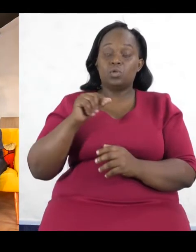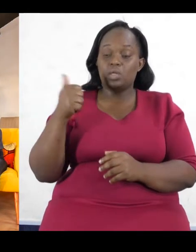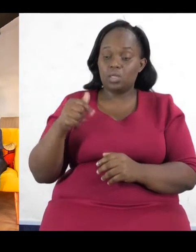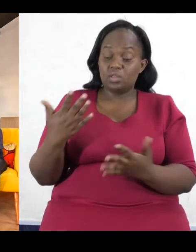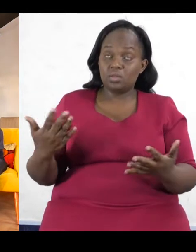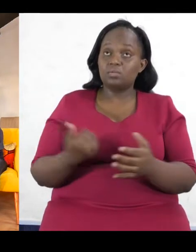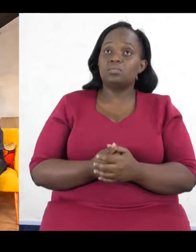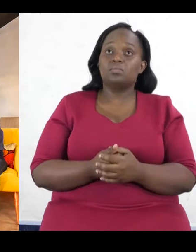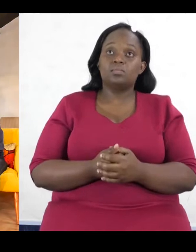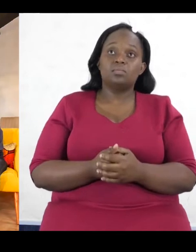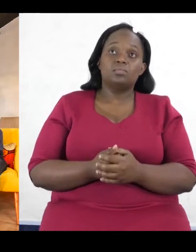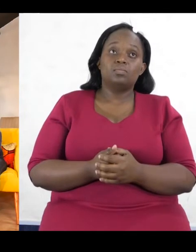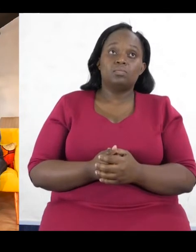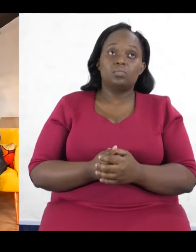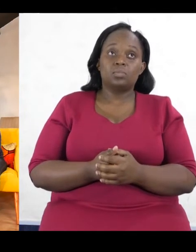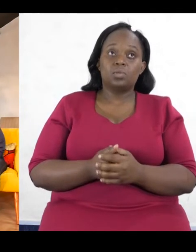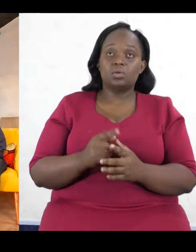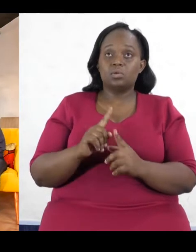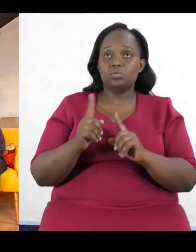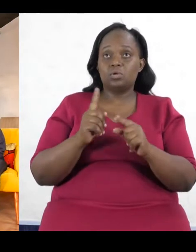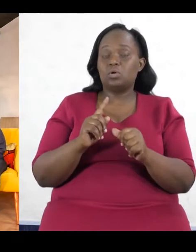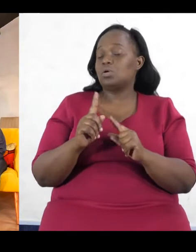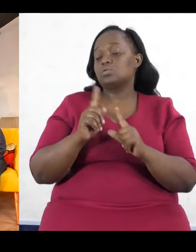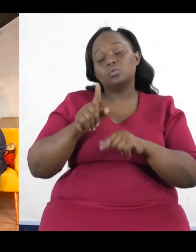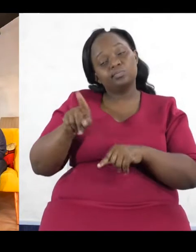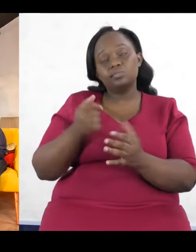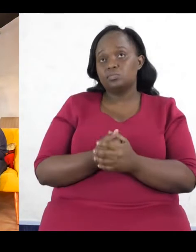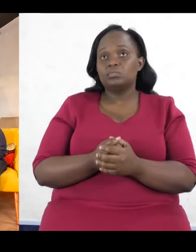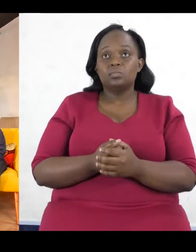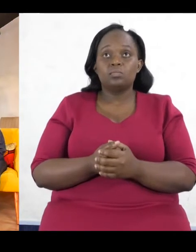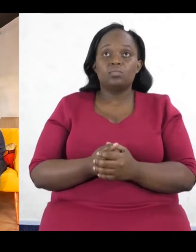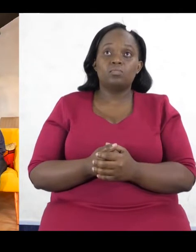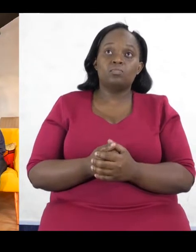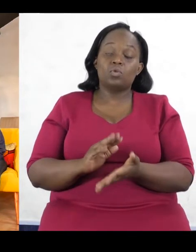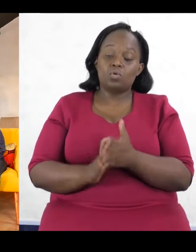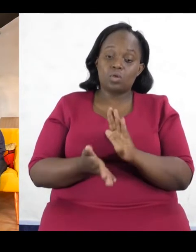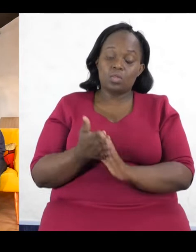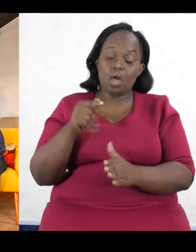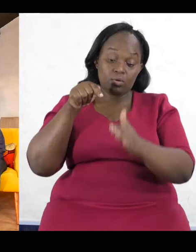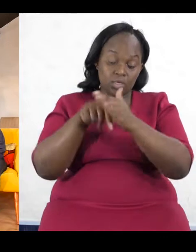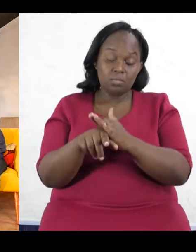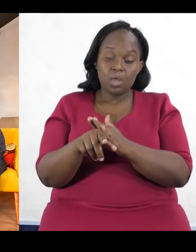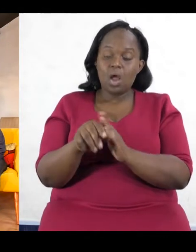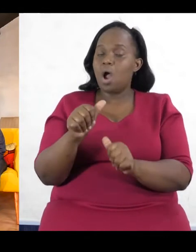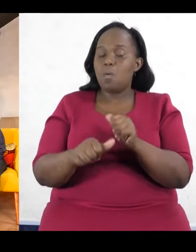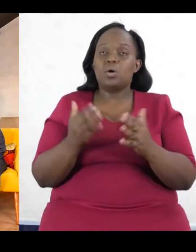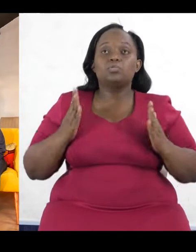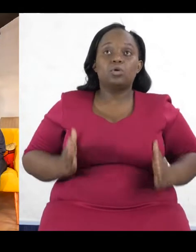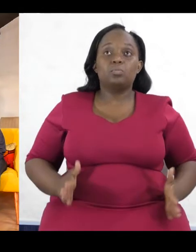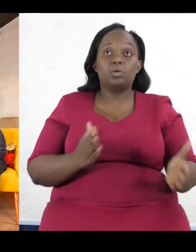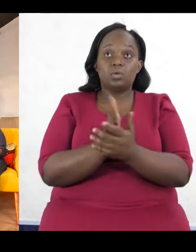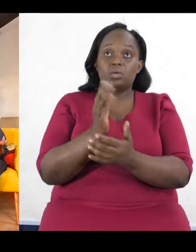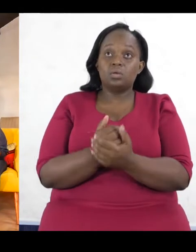you guys, yeah. So I feel without going to the civic education, because of course that is really very fundamental, there are also those